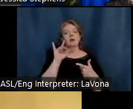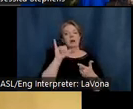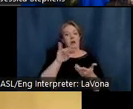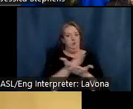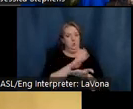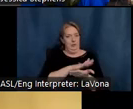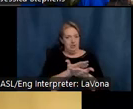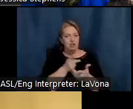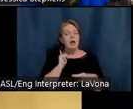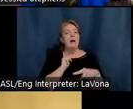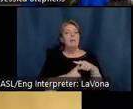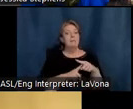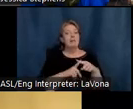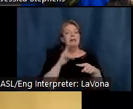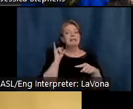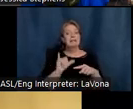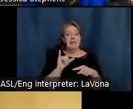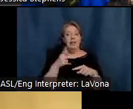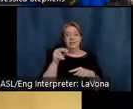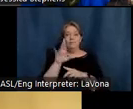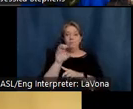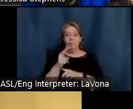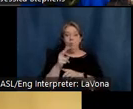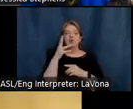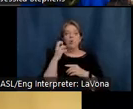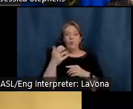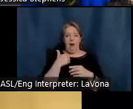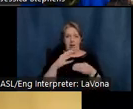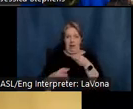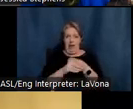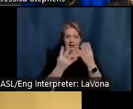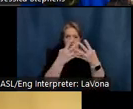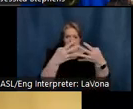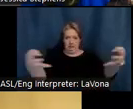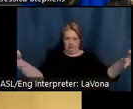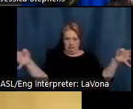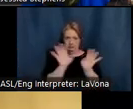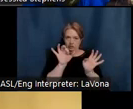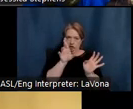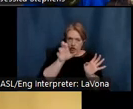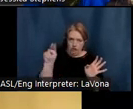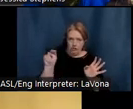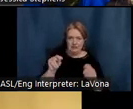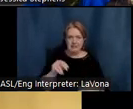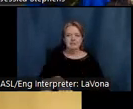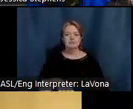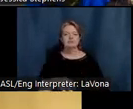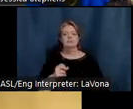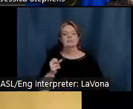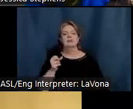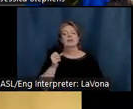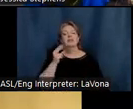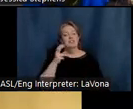also be on the list of things to do. Growing tired of taking time out of her day to entertain